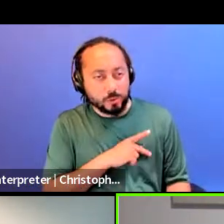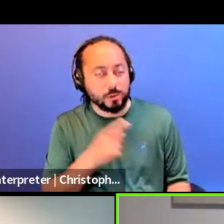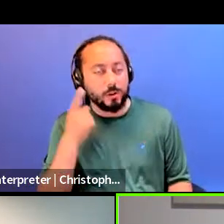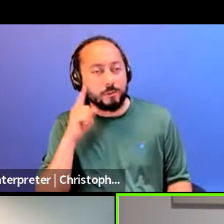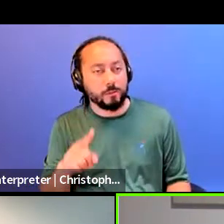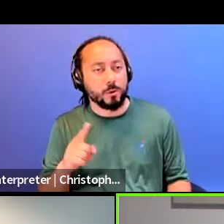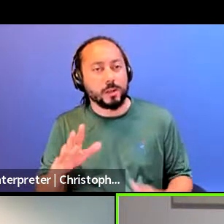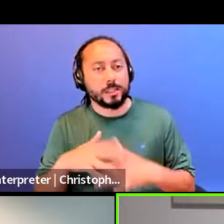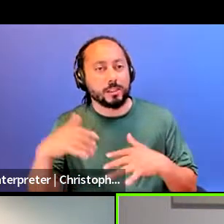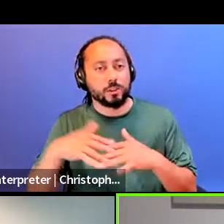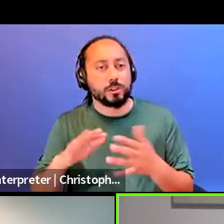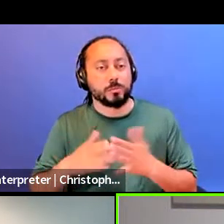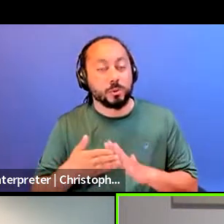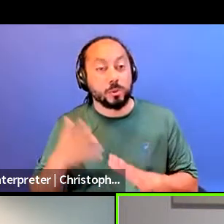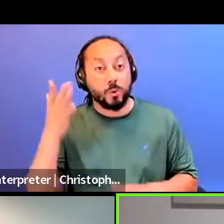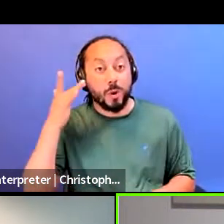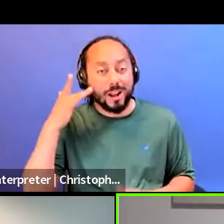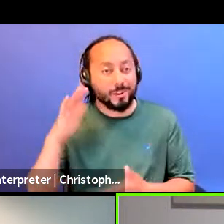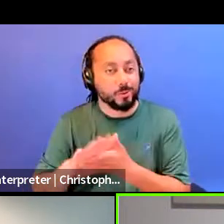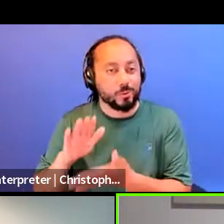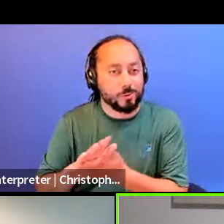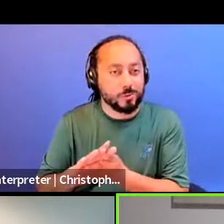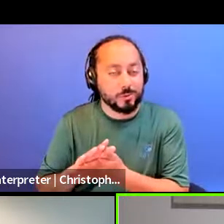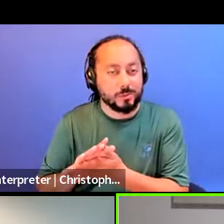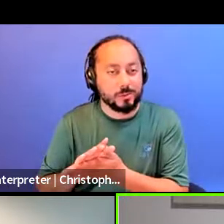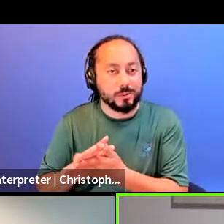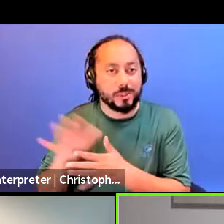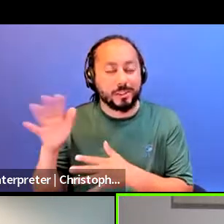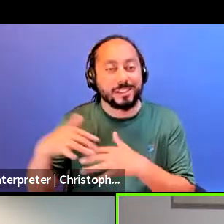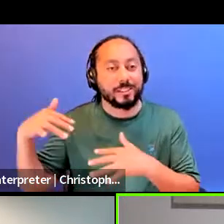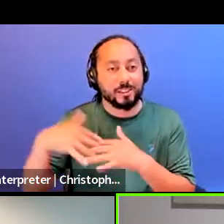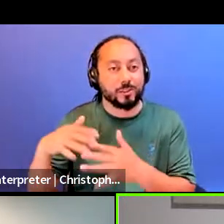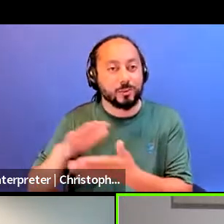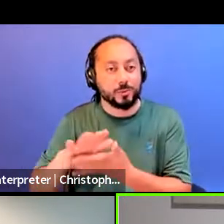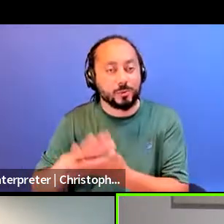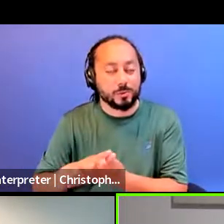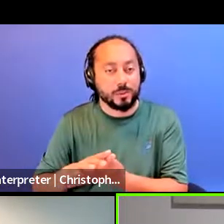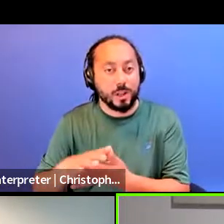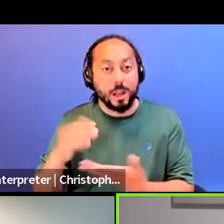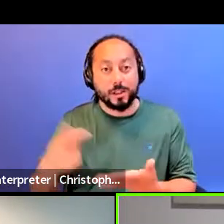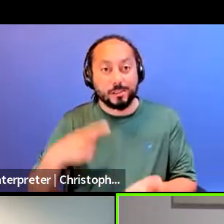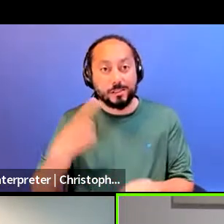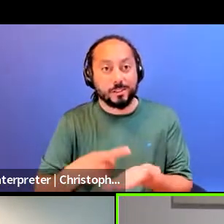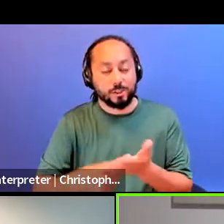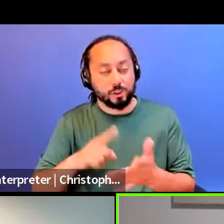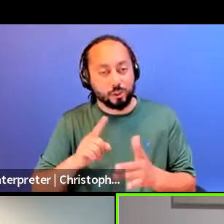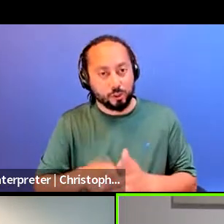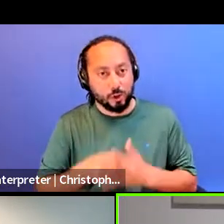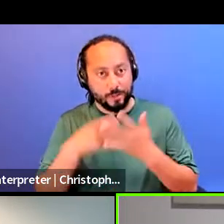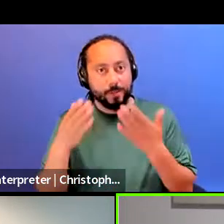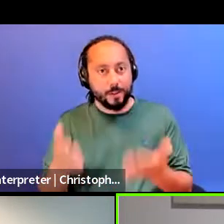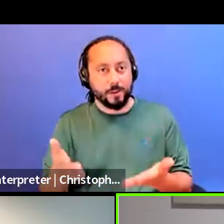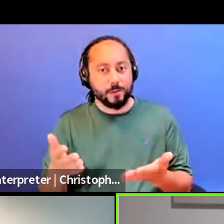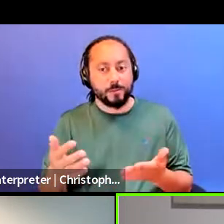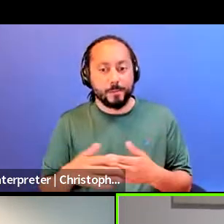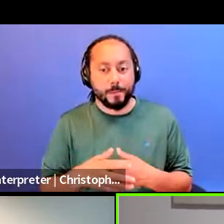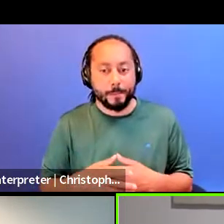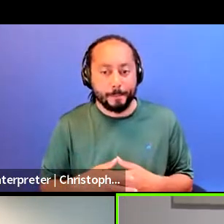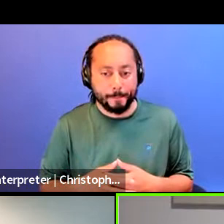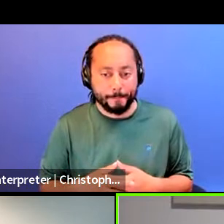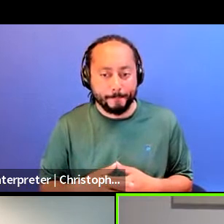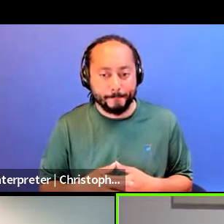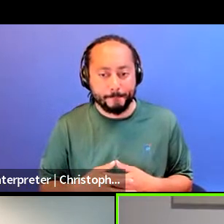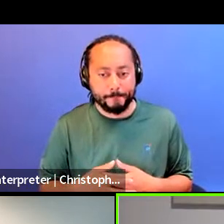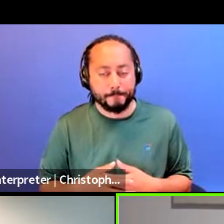schools. And that, you know, I think the conversations are only starting there and that we really have to, um, have space